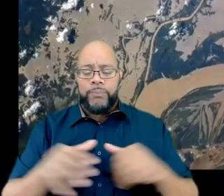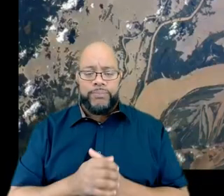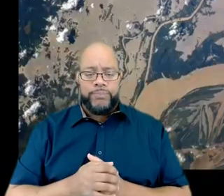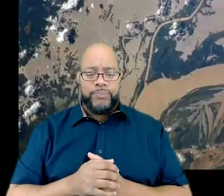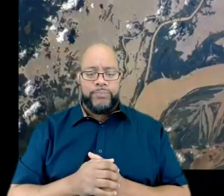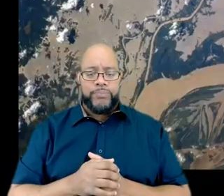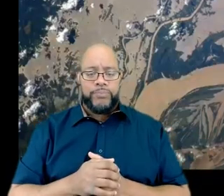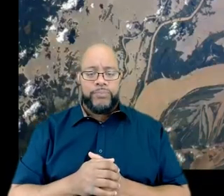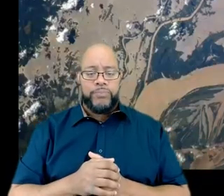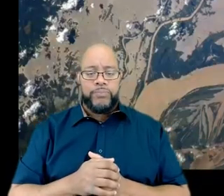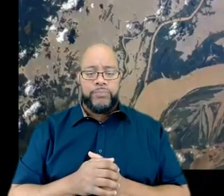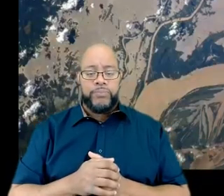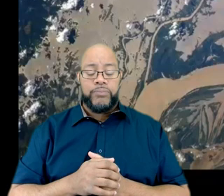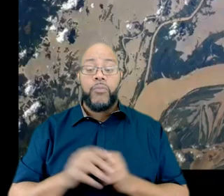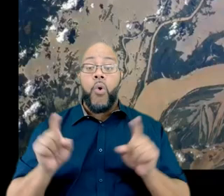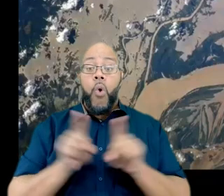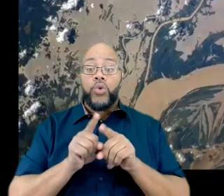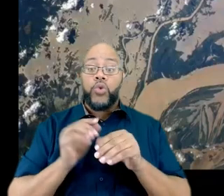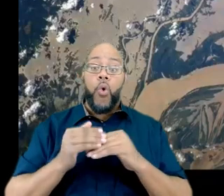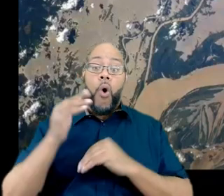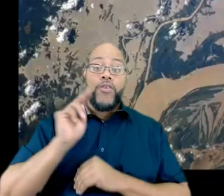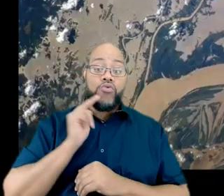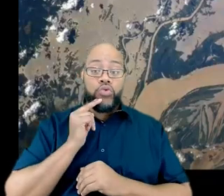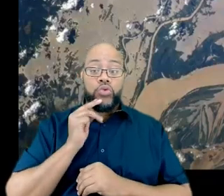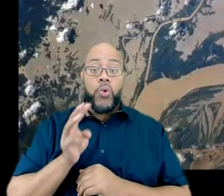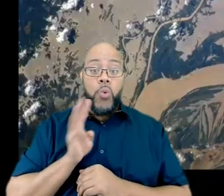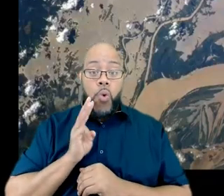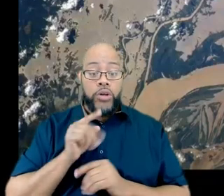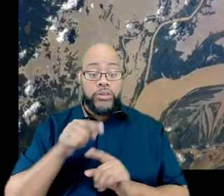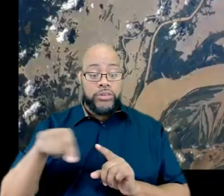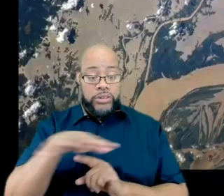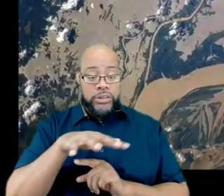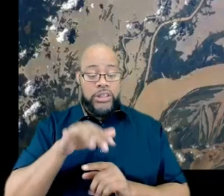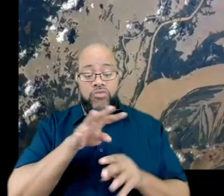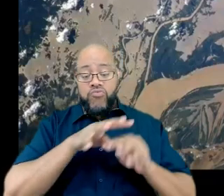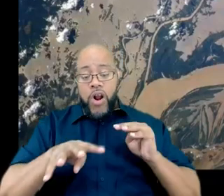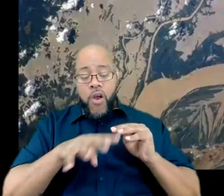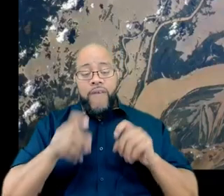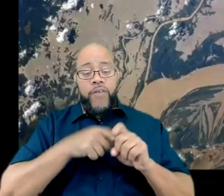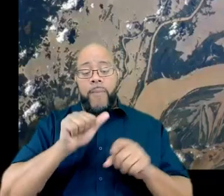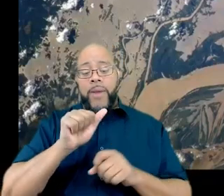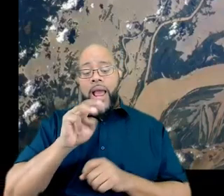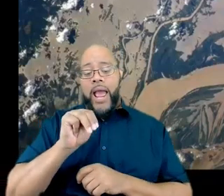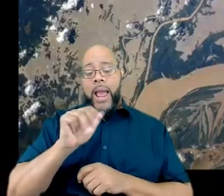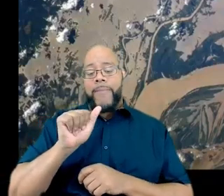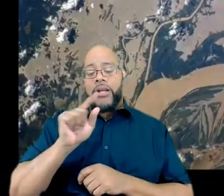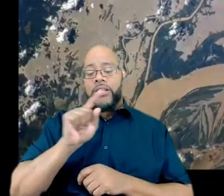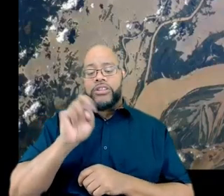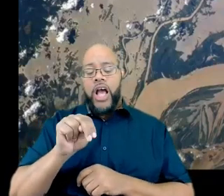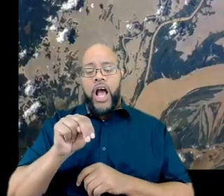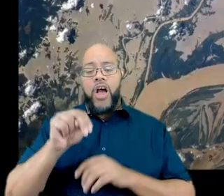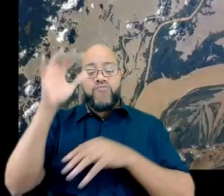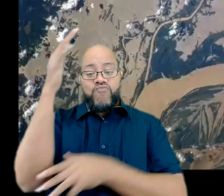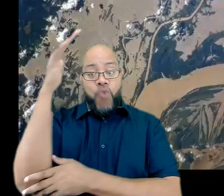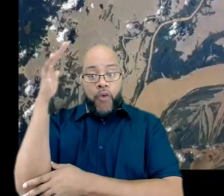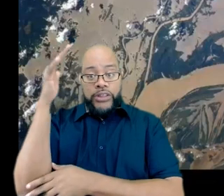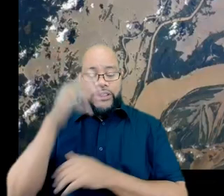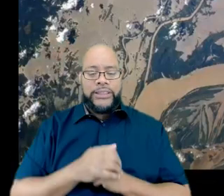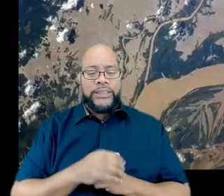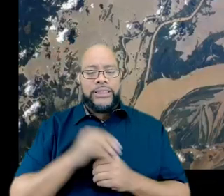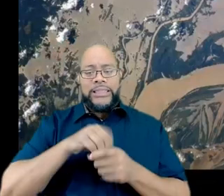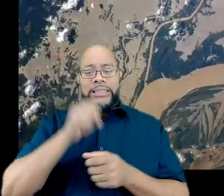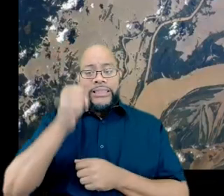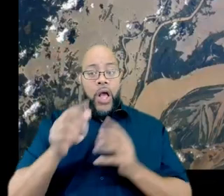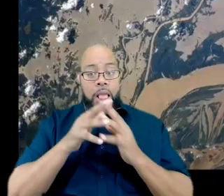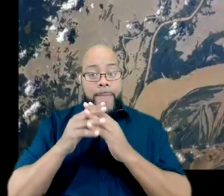-neutrophied waters, the runoff from the Amazon rainforest over in South America,